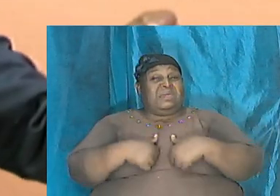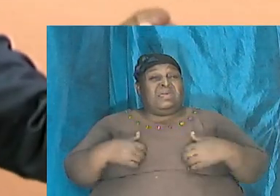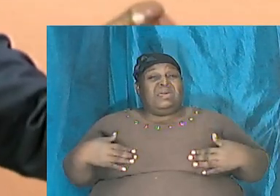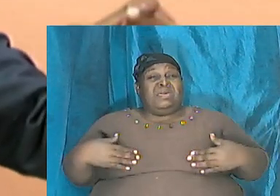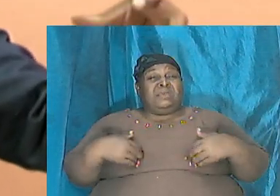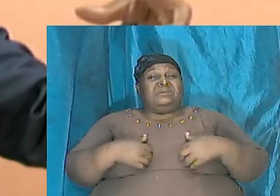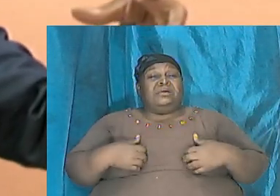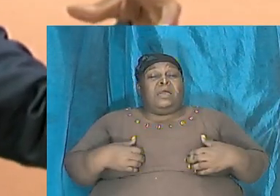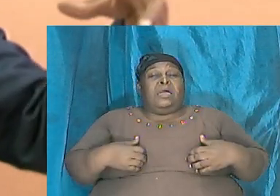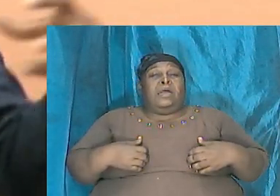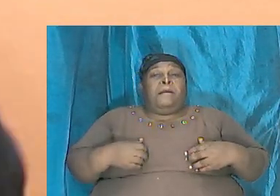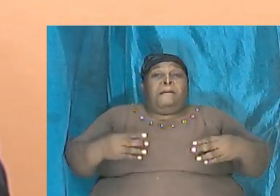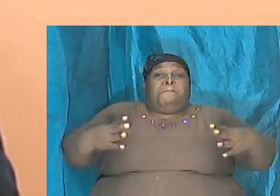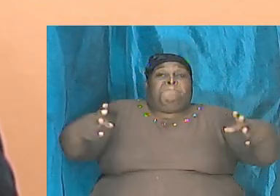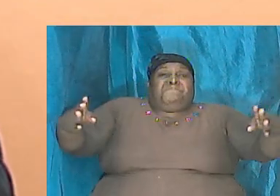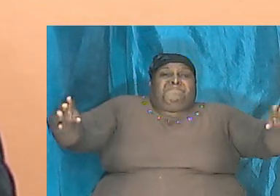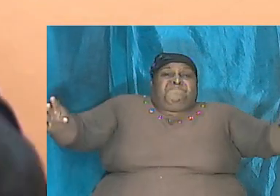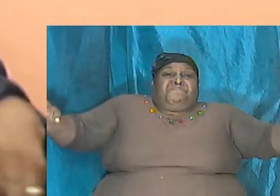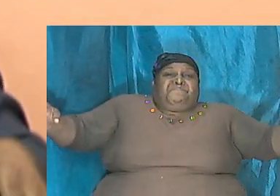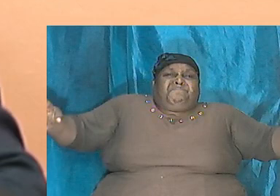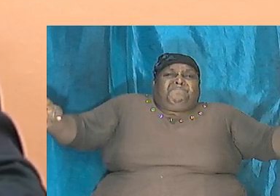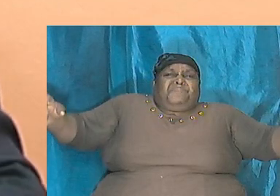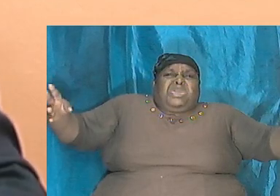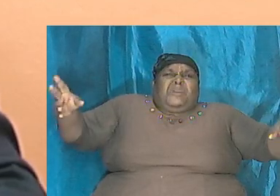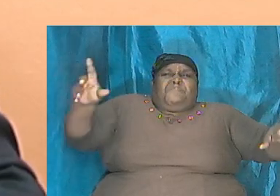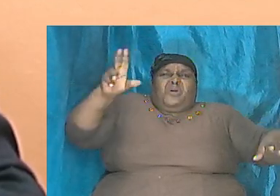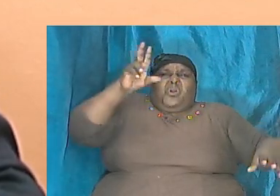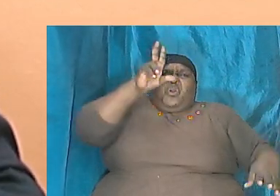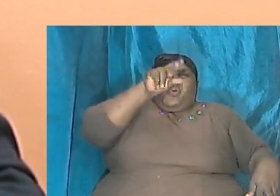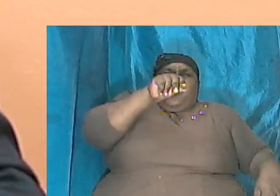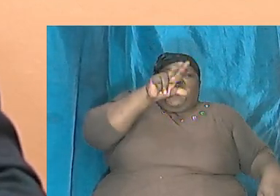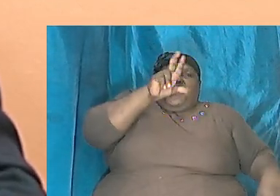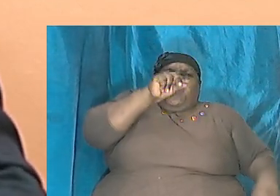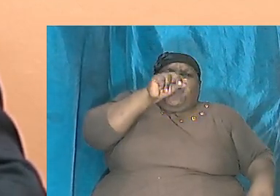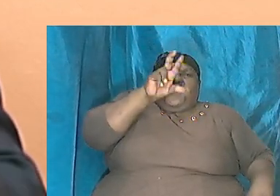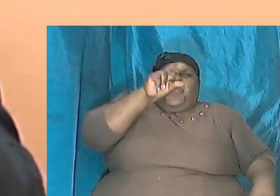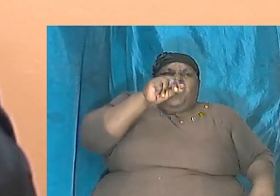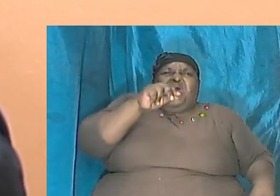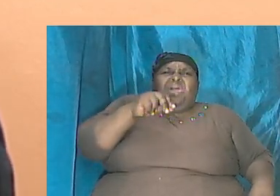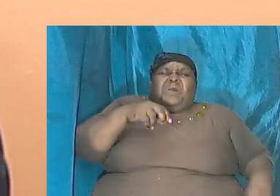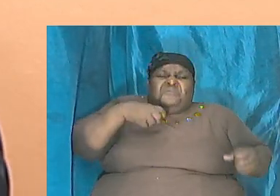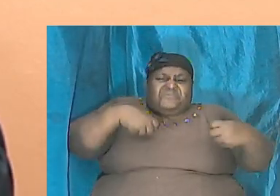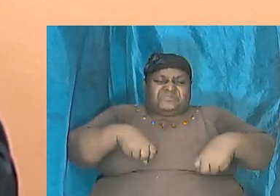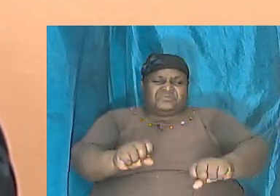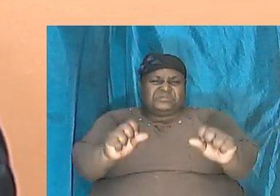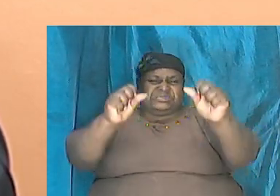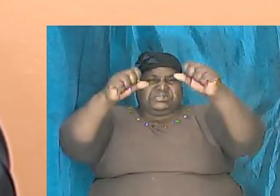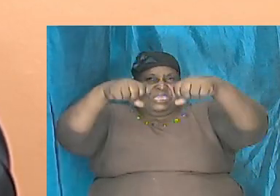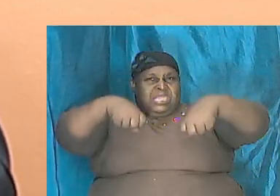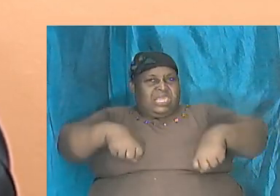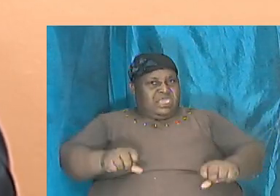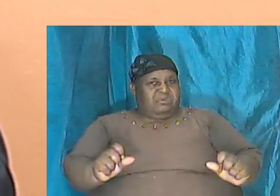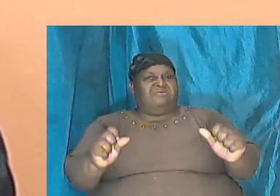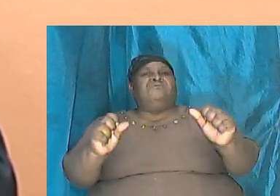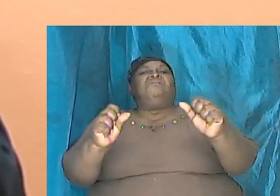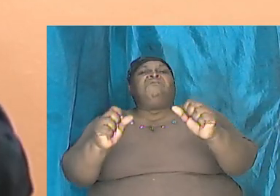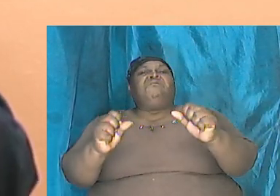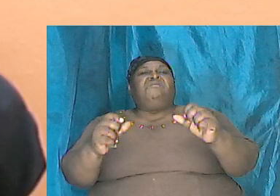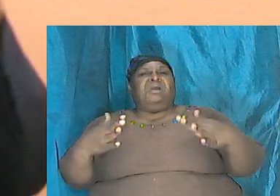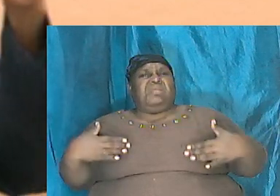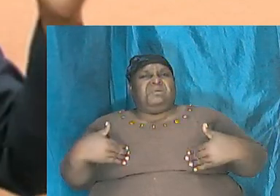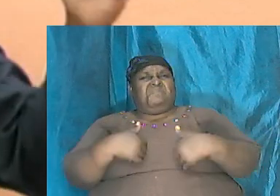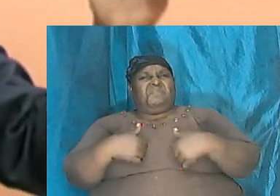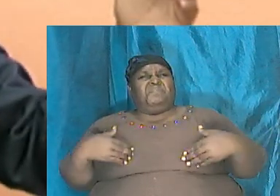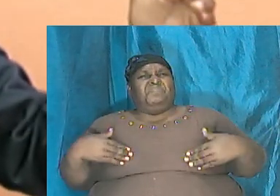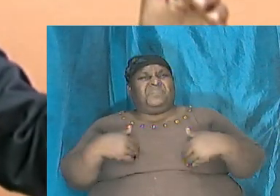birds and had a serpent look and they were sea animals. Some of them and they were actually